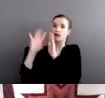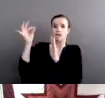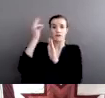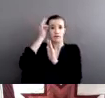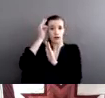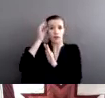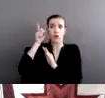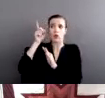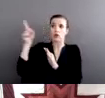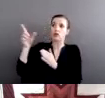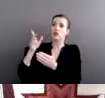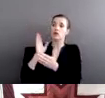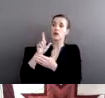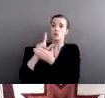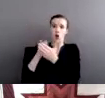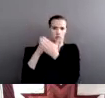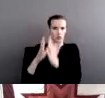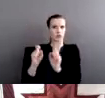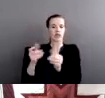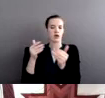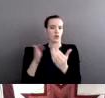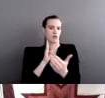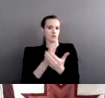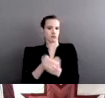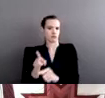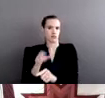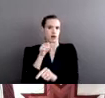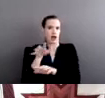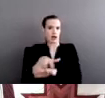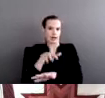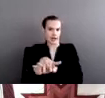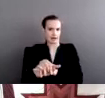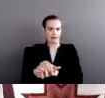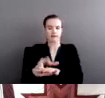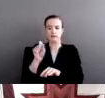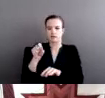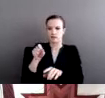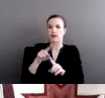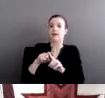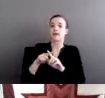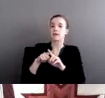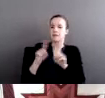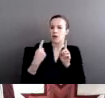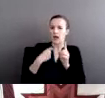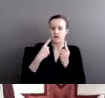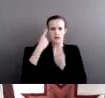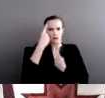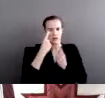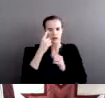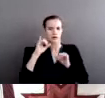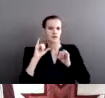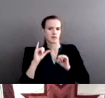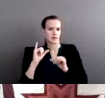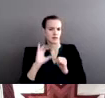-Natives. But I do think we have to be thoughtful about why the statistics are the